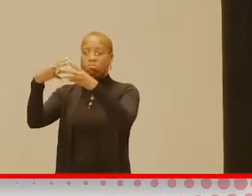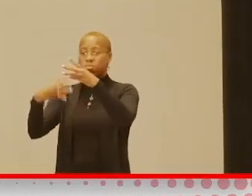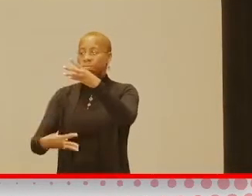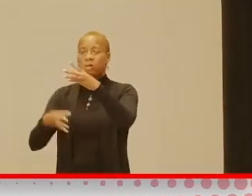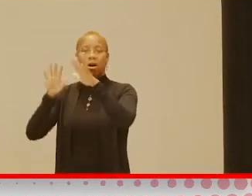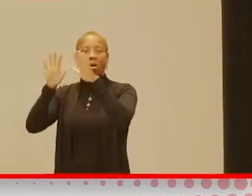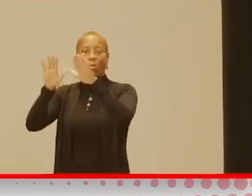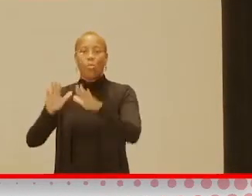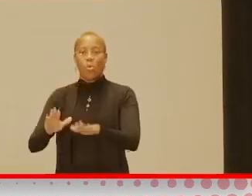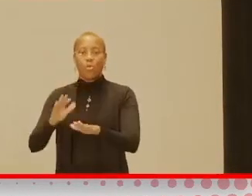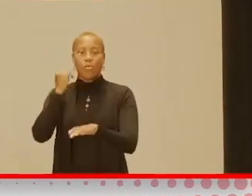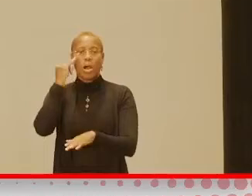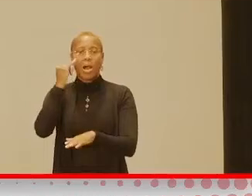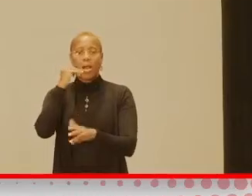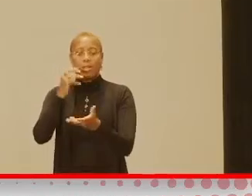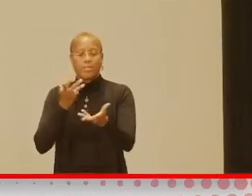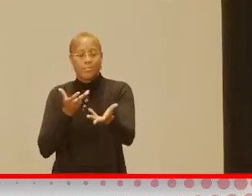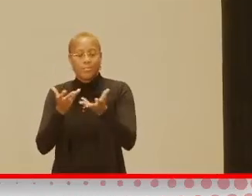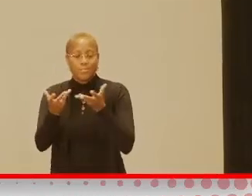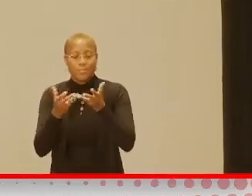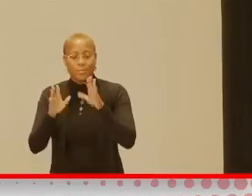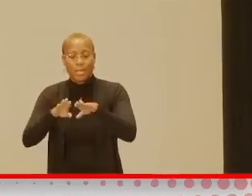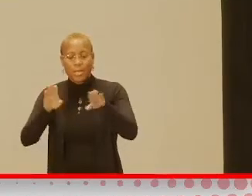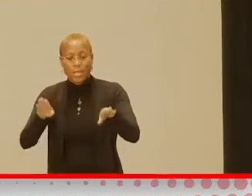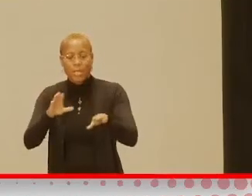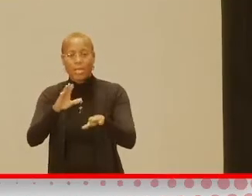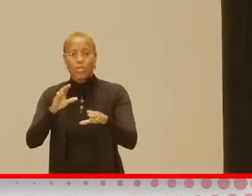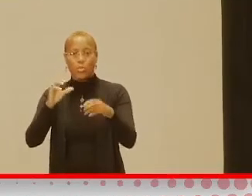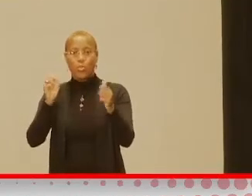helping to engage kids in communication.